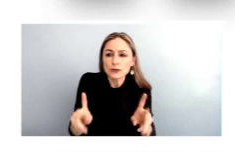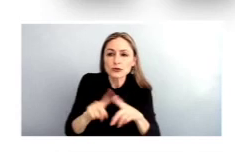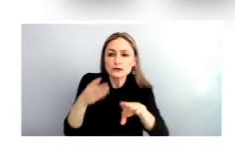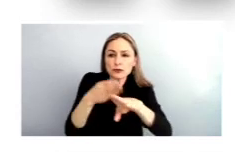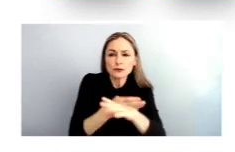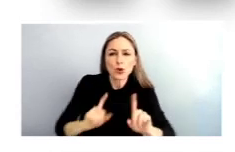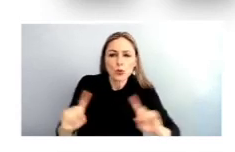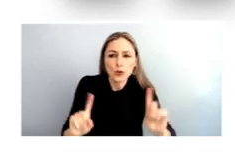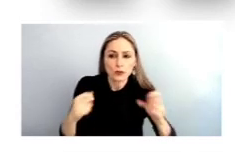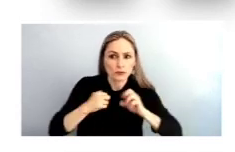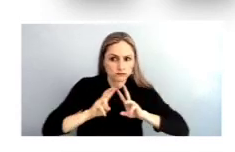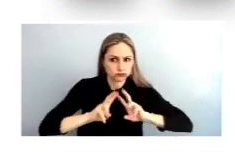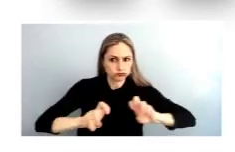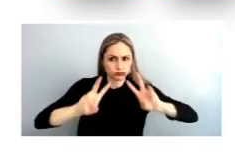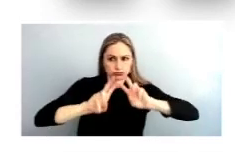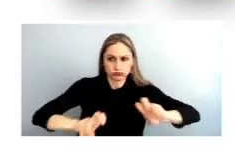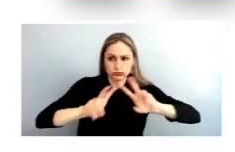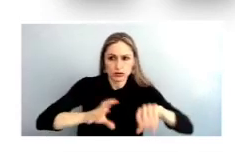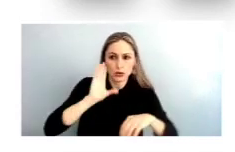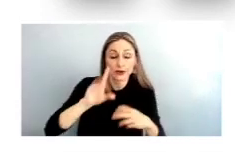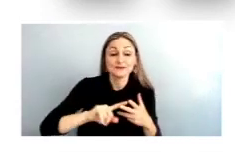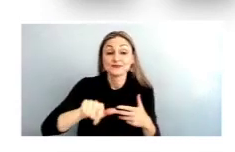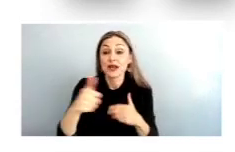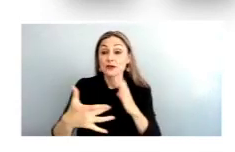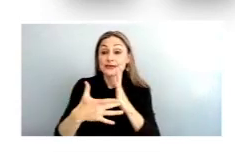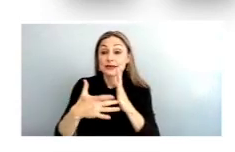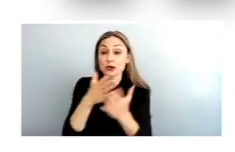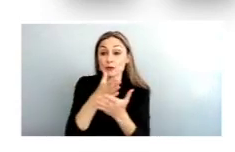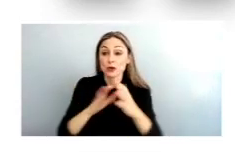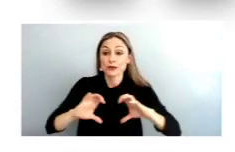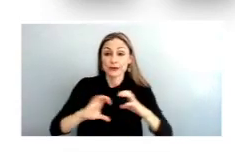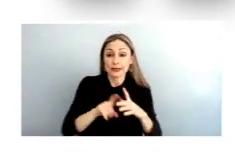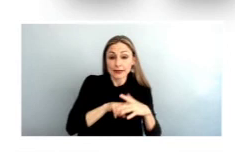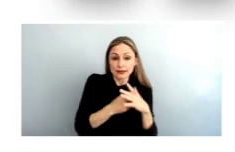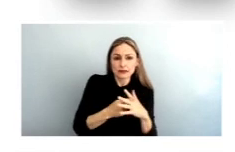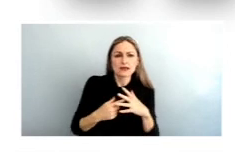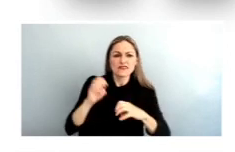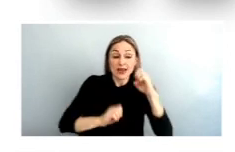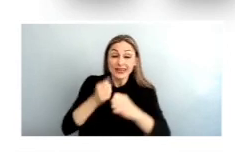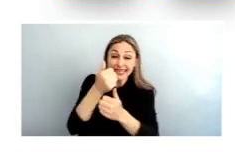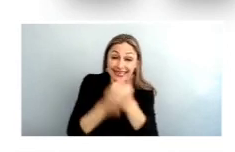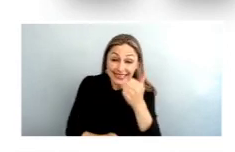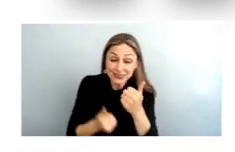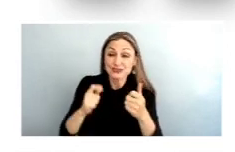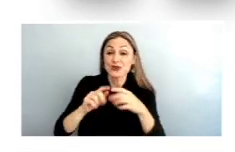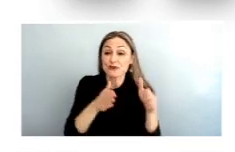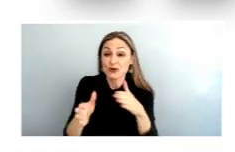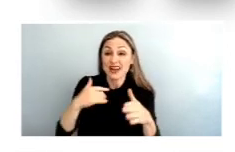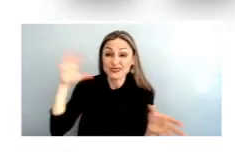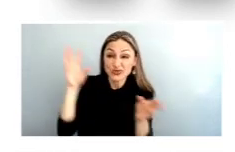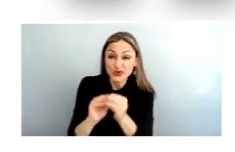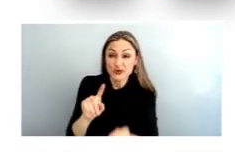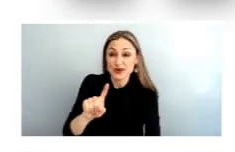The other big technical piece that we're doing early is evaluating each of SEPTA's bus routes. SEPTA has 125 bus routes. We're going to be looking